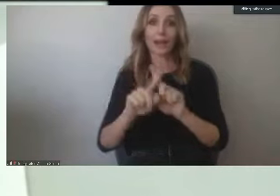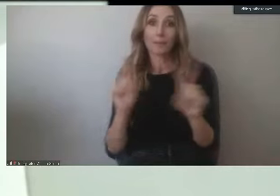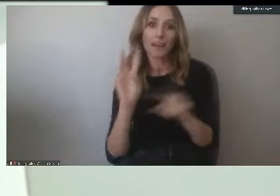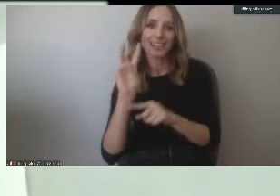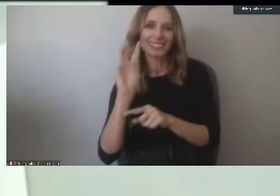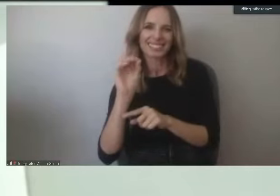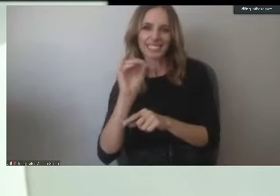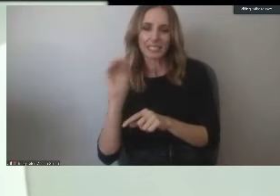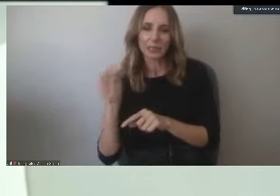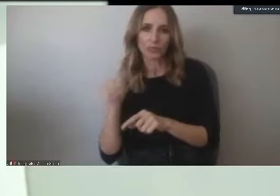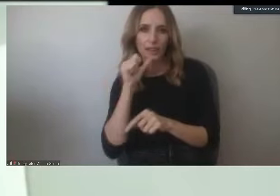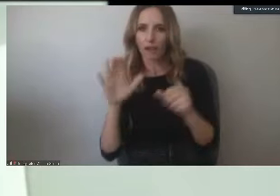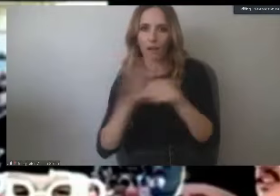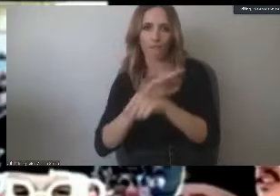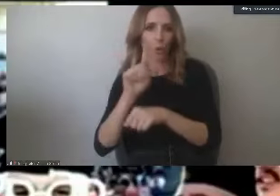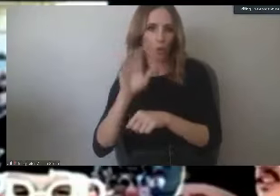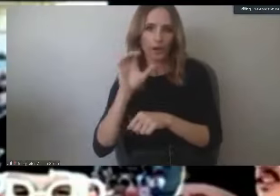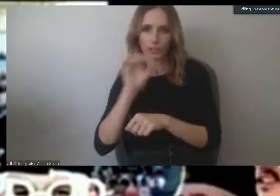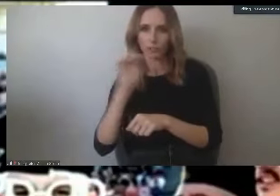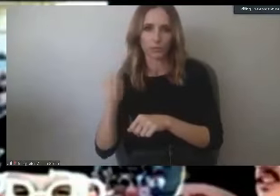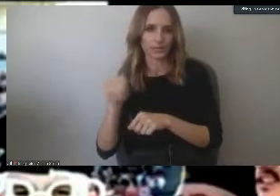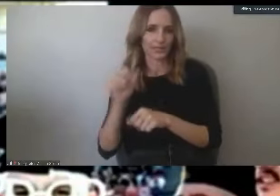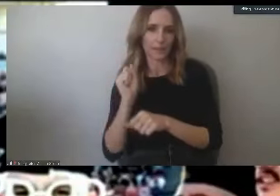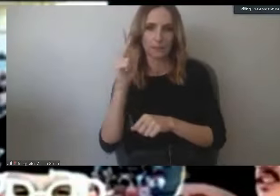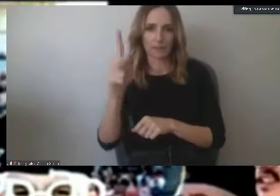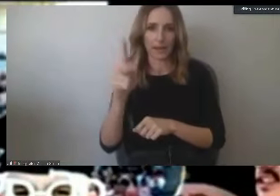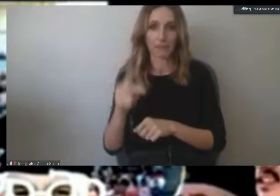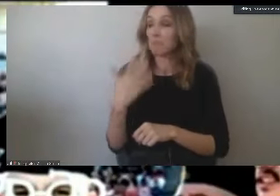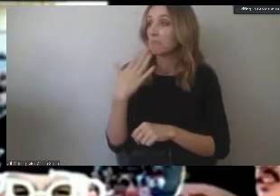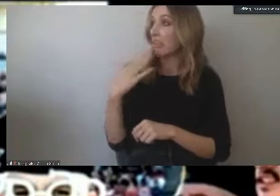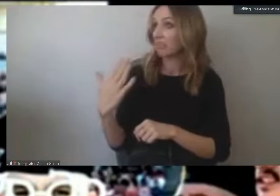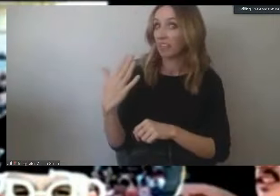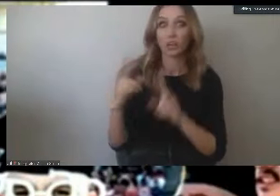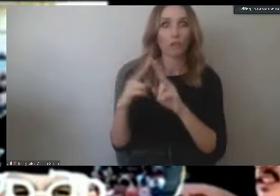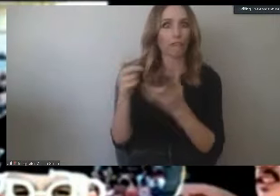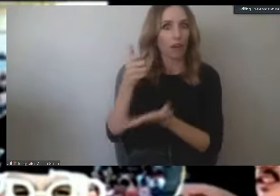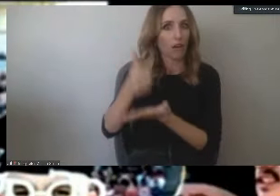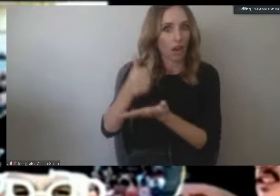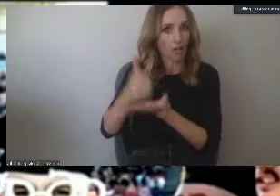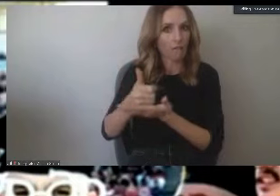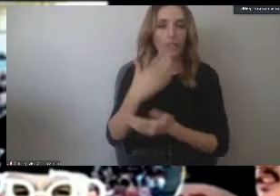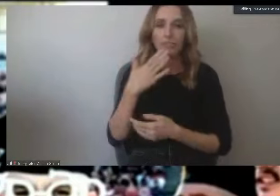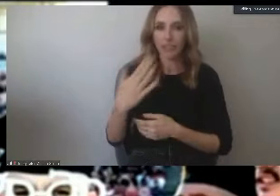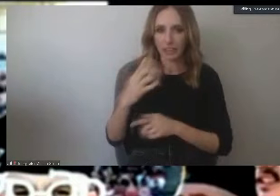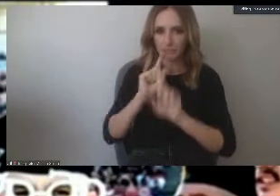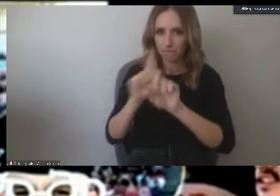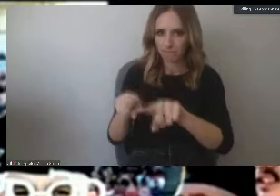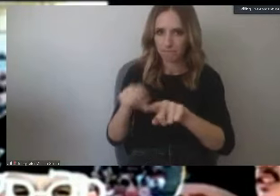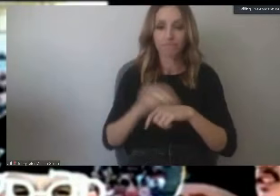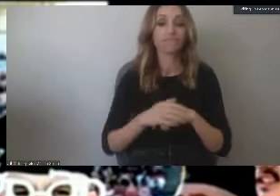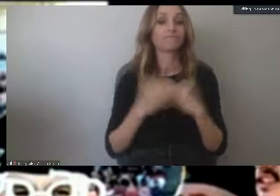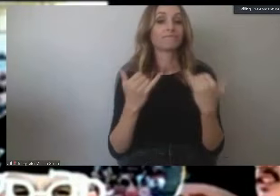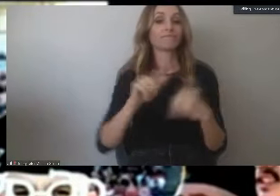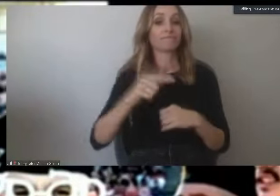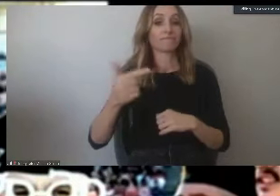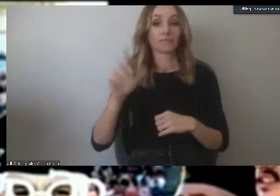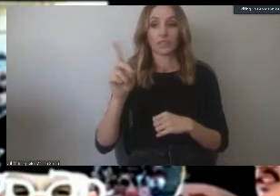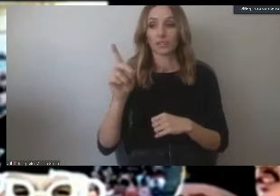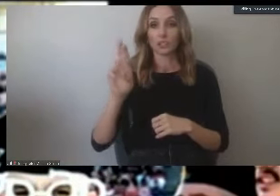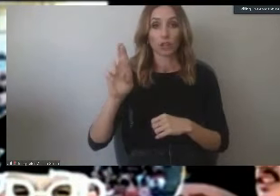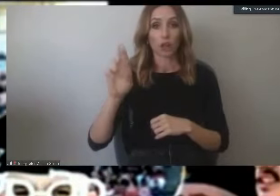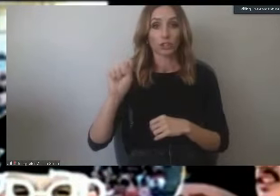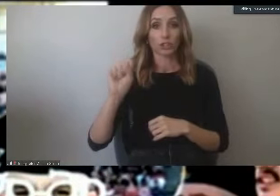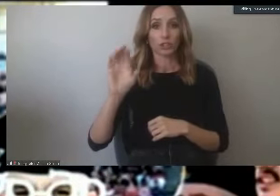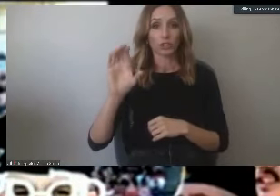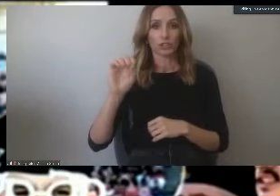process. Great. Thank you. That was very helpful, I'm sure for the students. Dr. Scott, I'm going